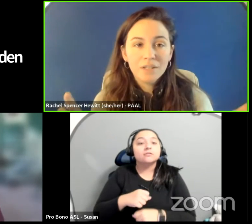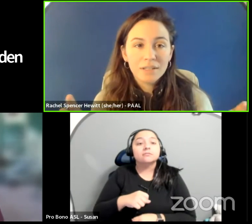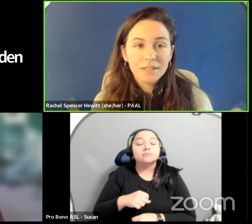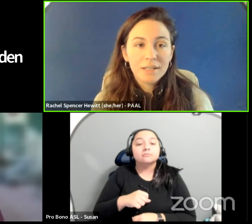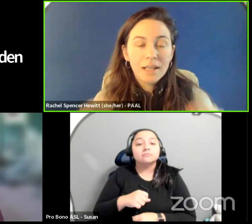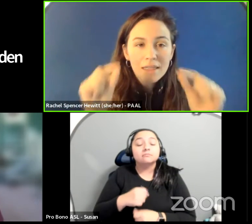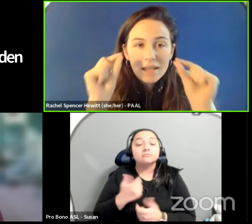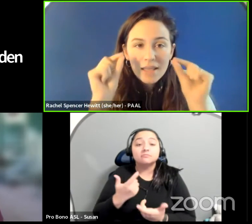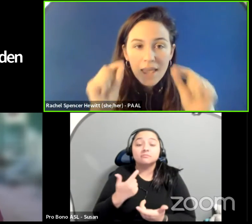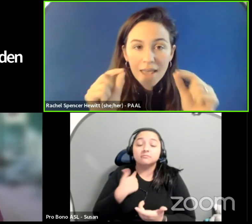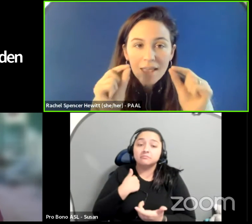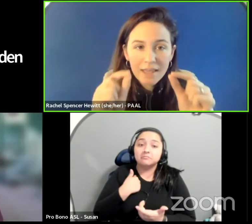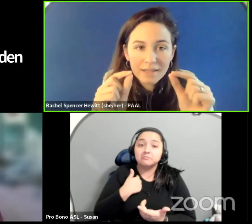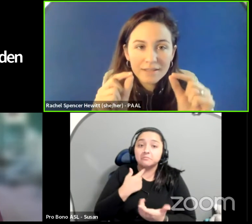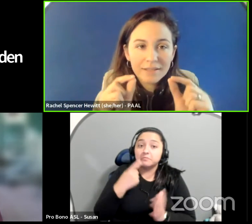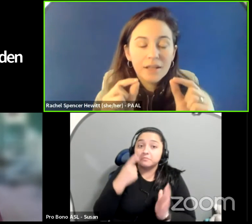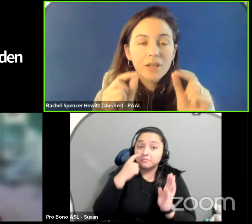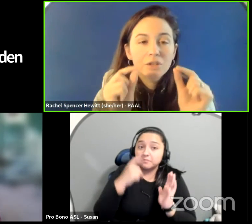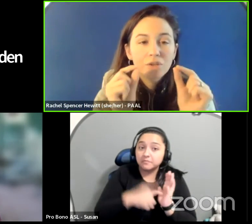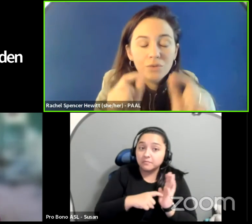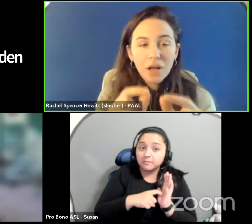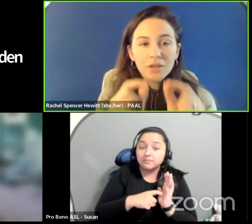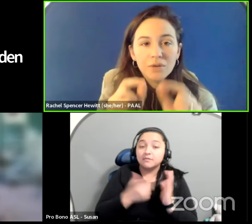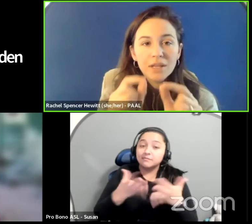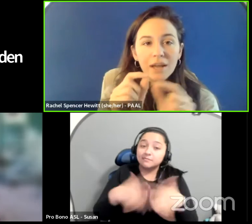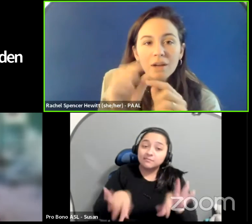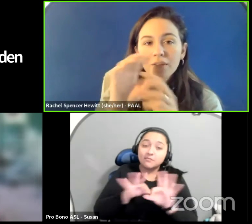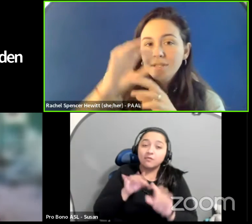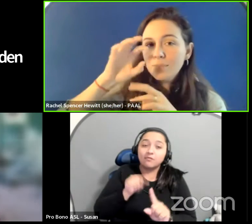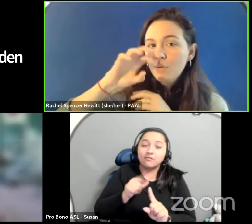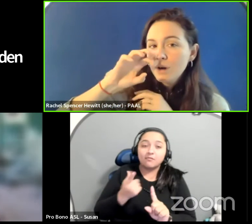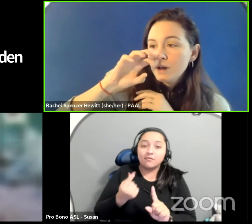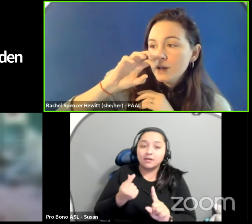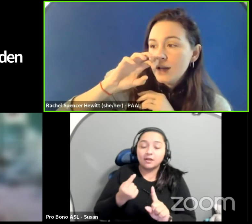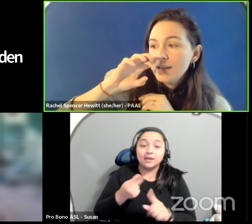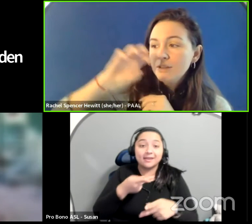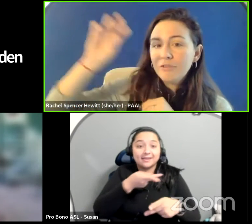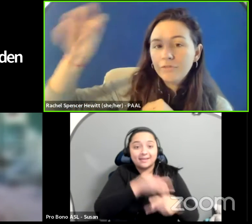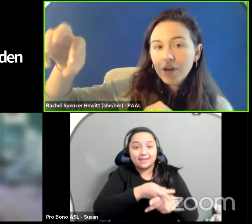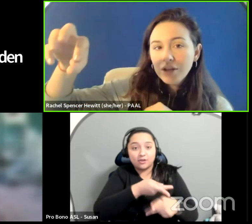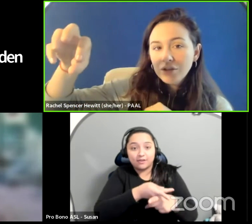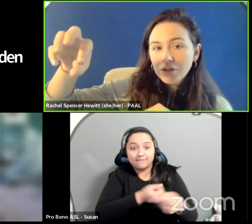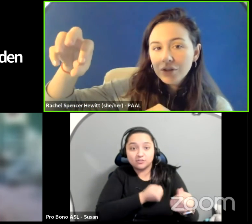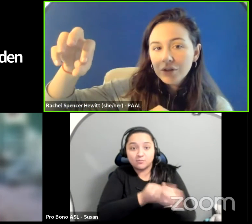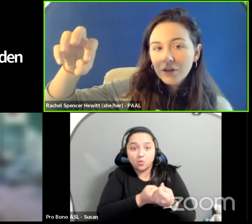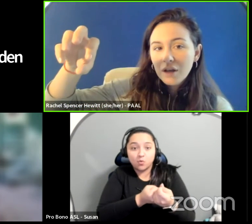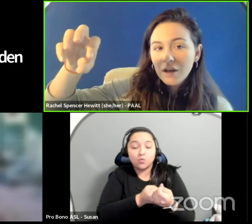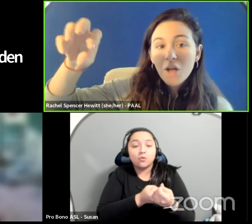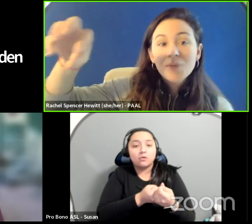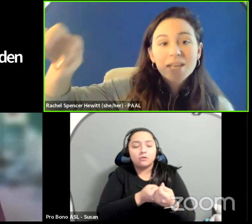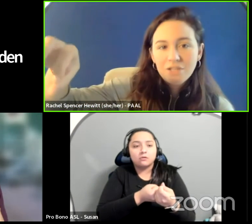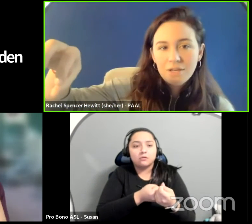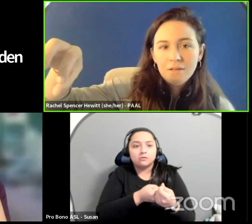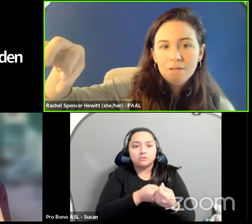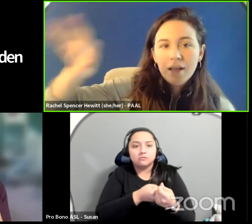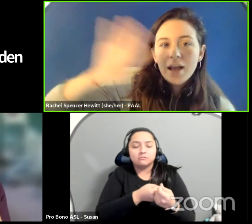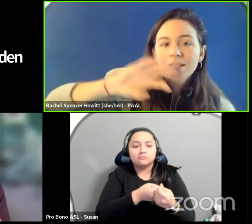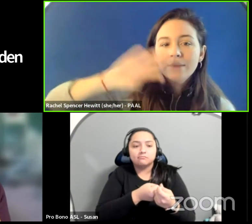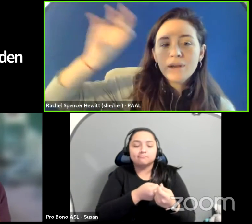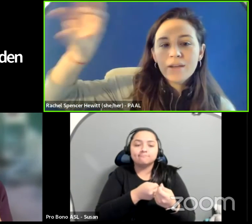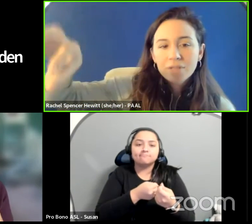observations, the key is do not treat caregiver support as a fringe accommodation,